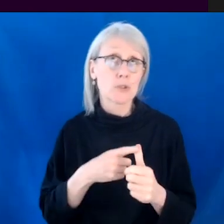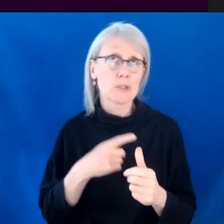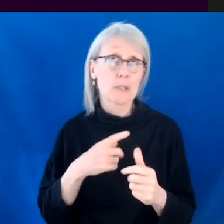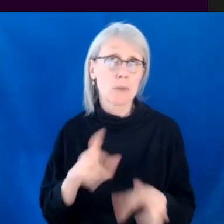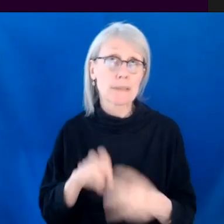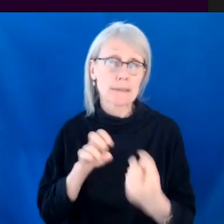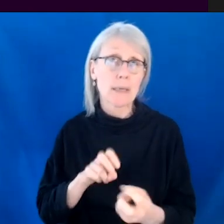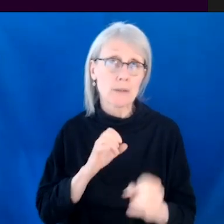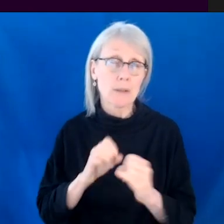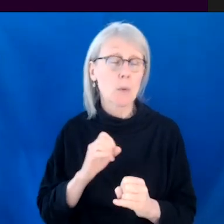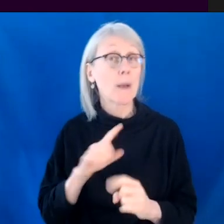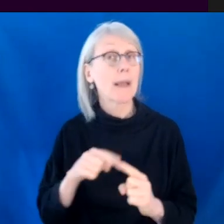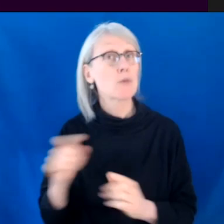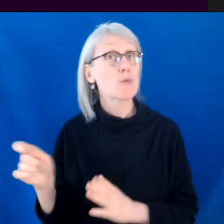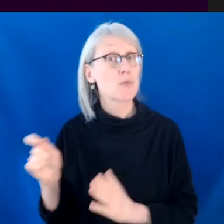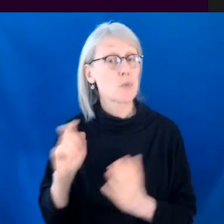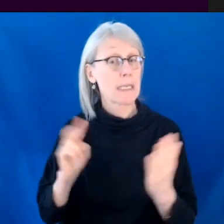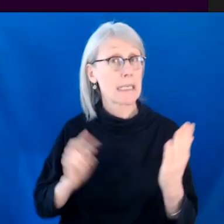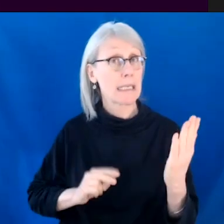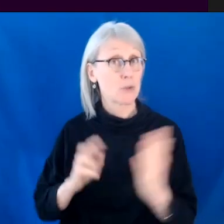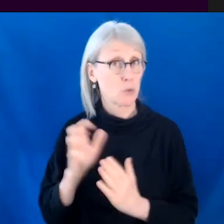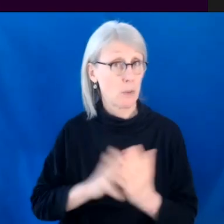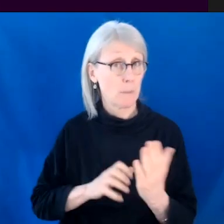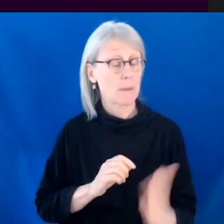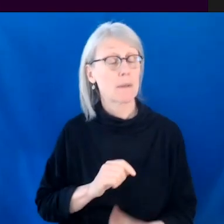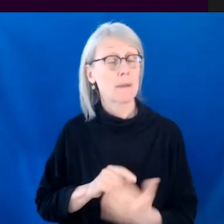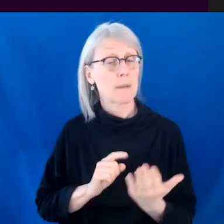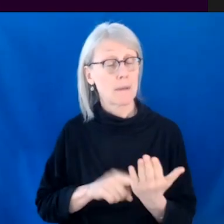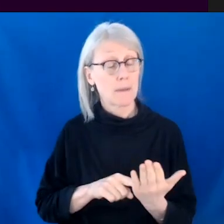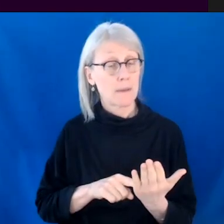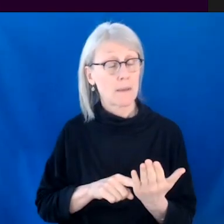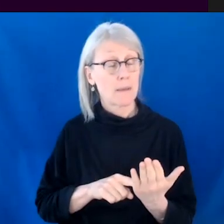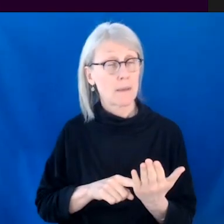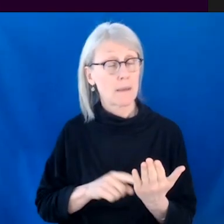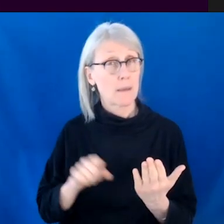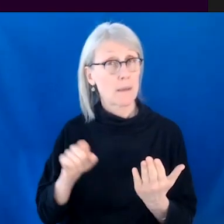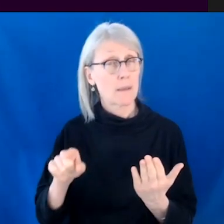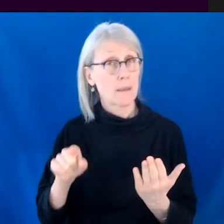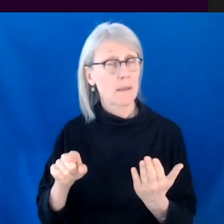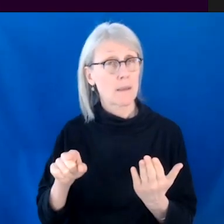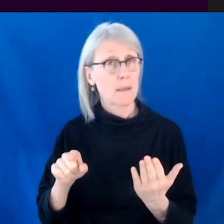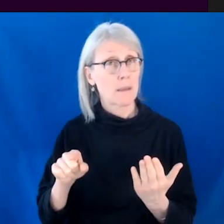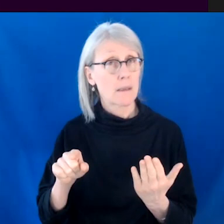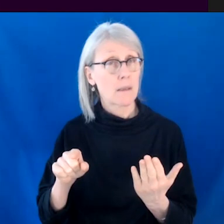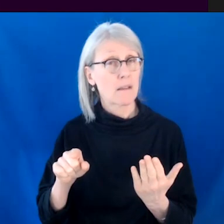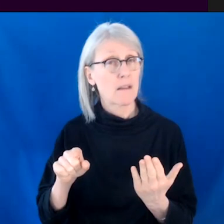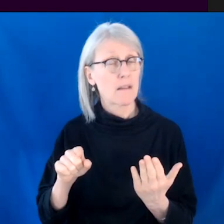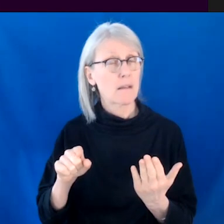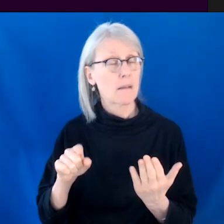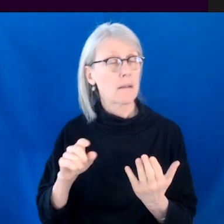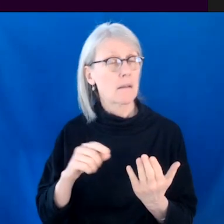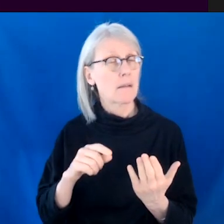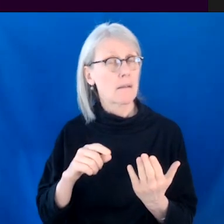if I'm reading a script, what I'm looking for is someone with that, you know, who kind of has a voice